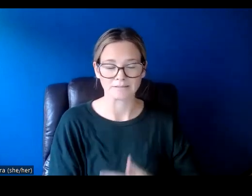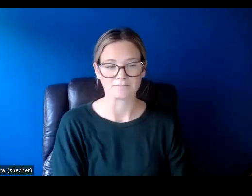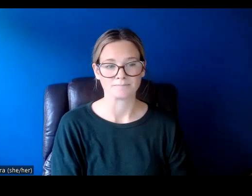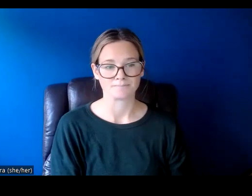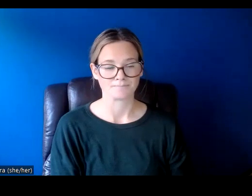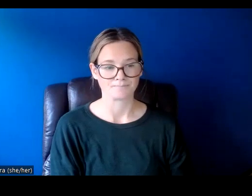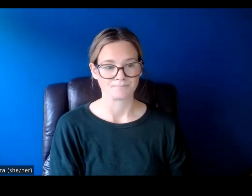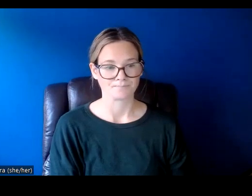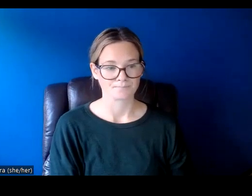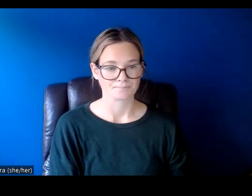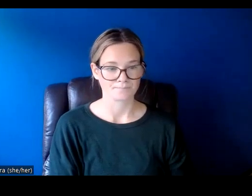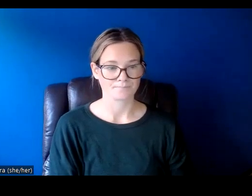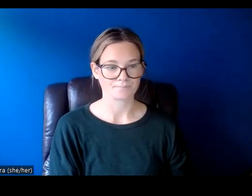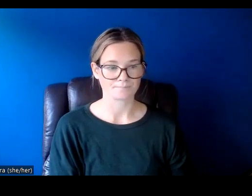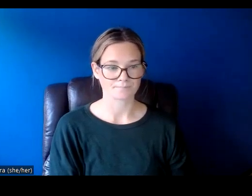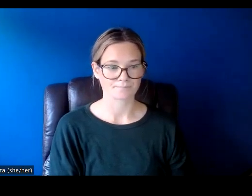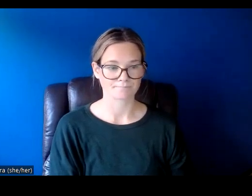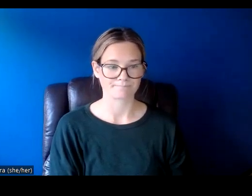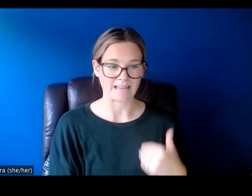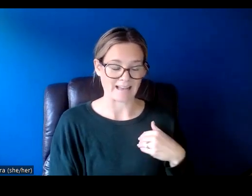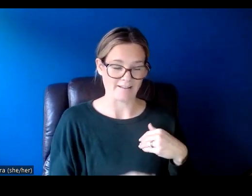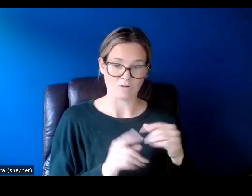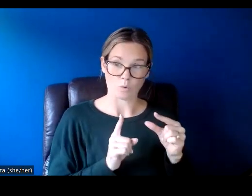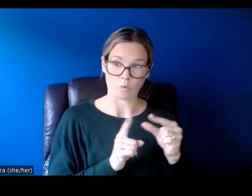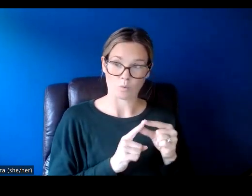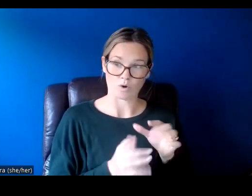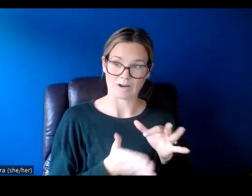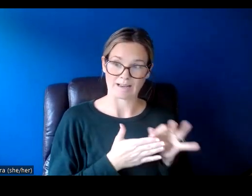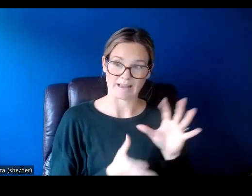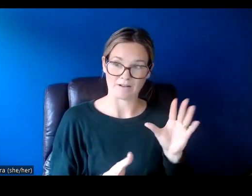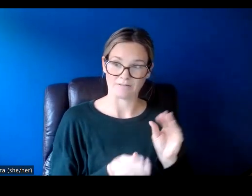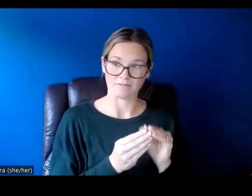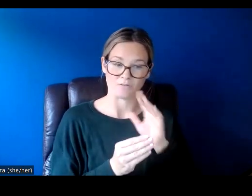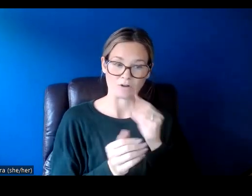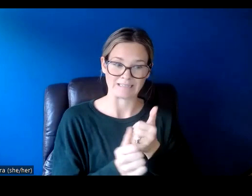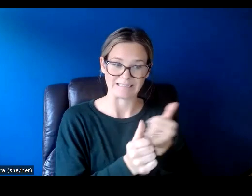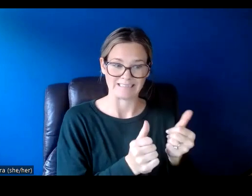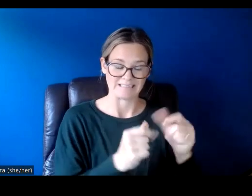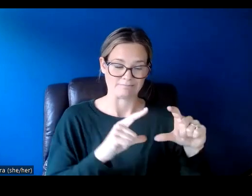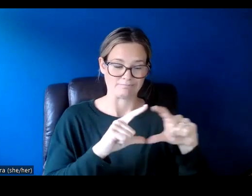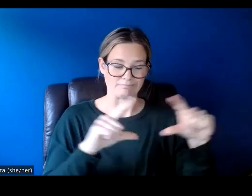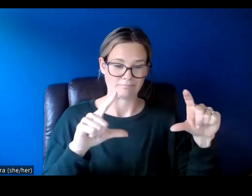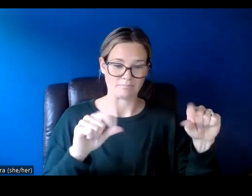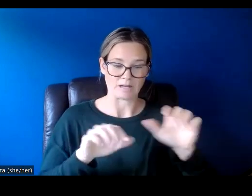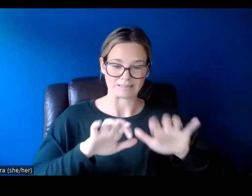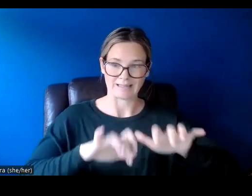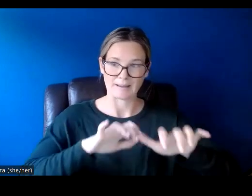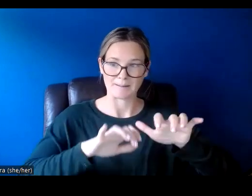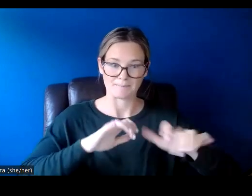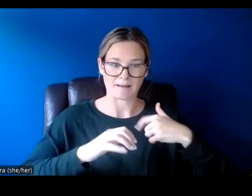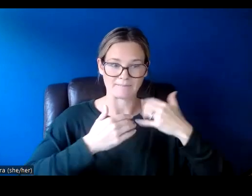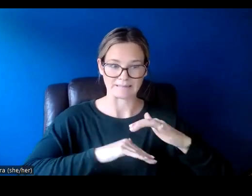We do have a word count on the bottom of every manual type box.